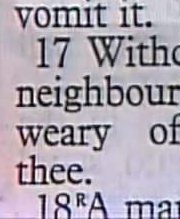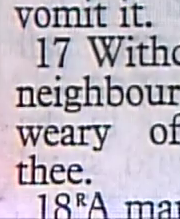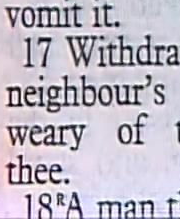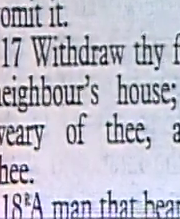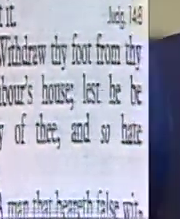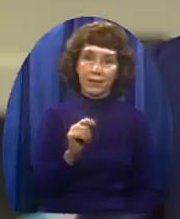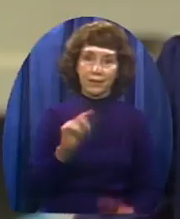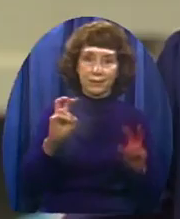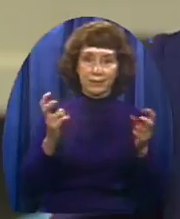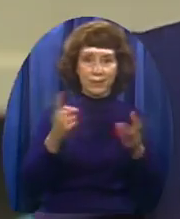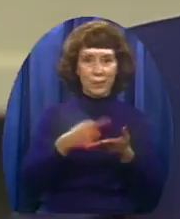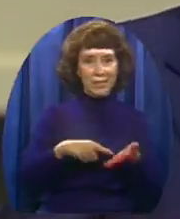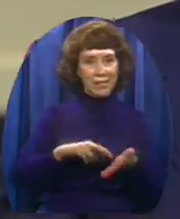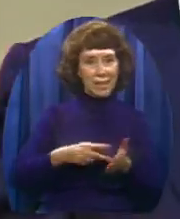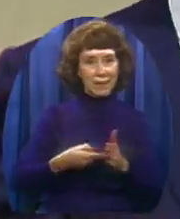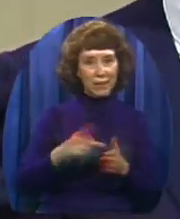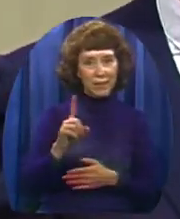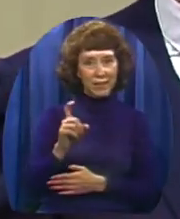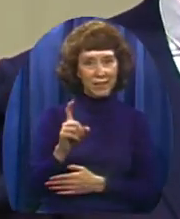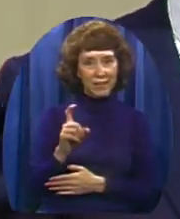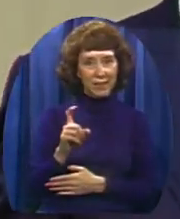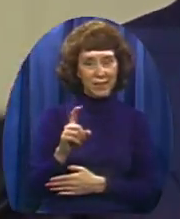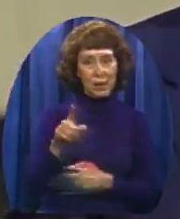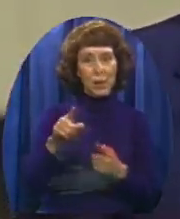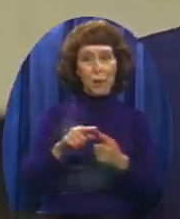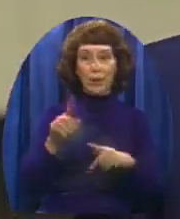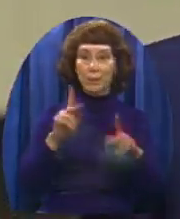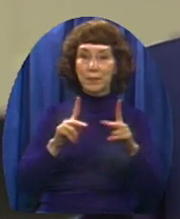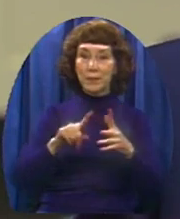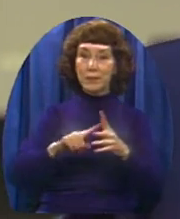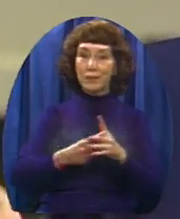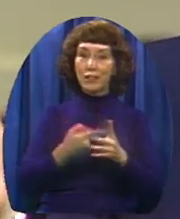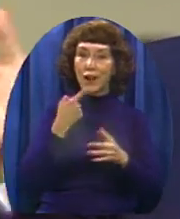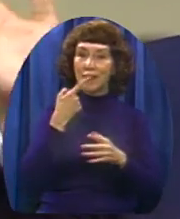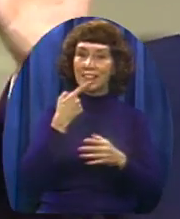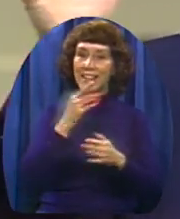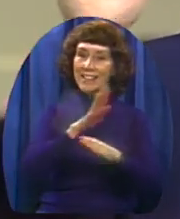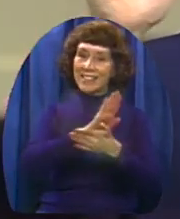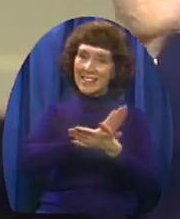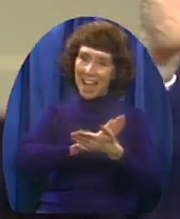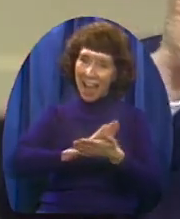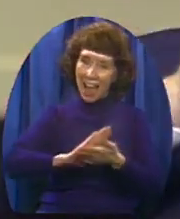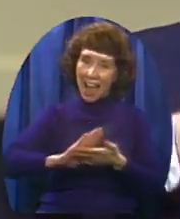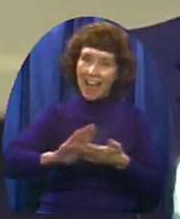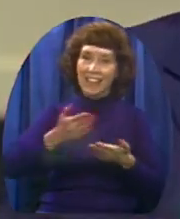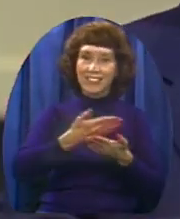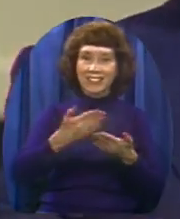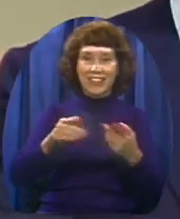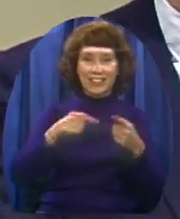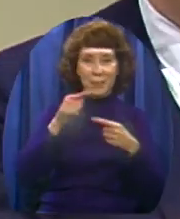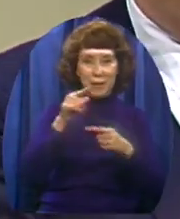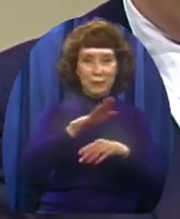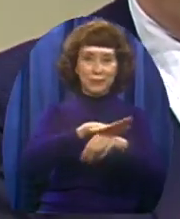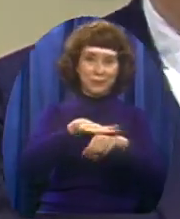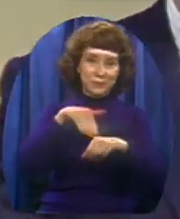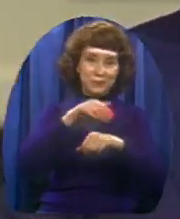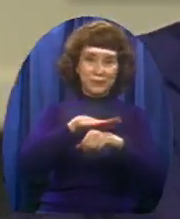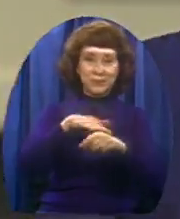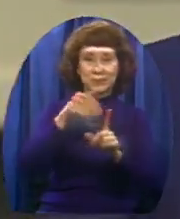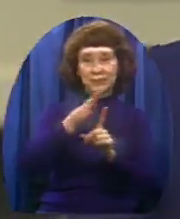it You know what that means? When people start saying nice things about you And pouring that sweet wonderful praise on you